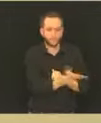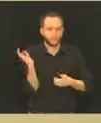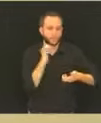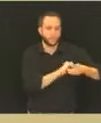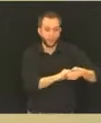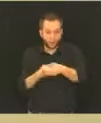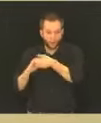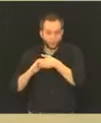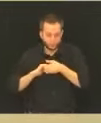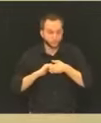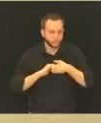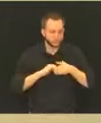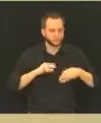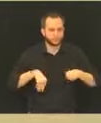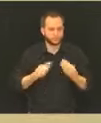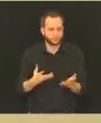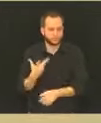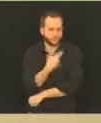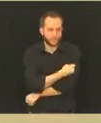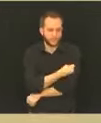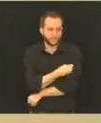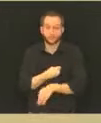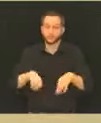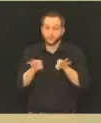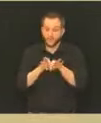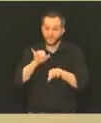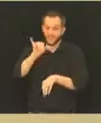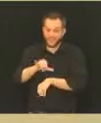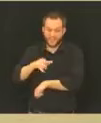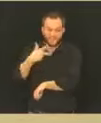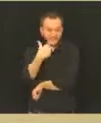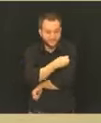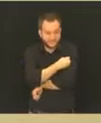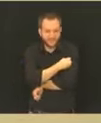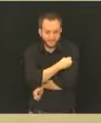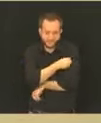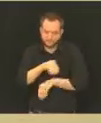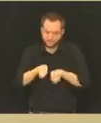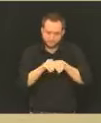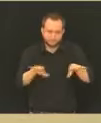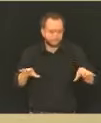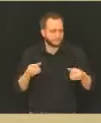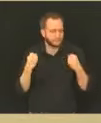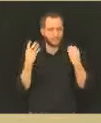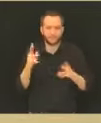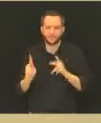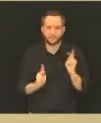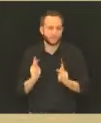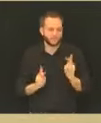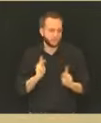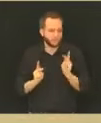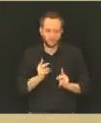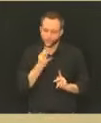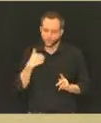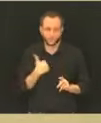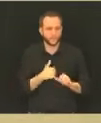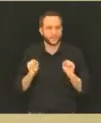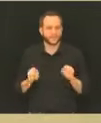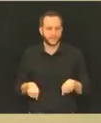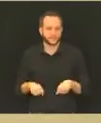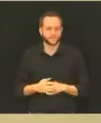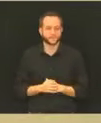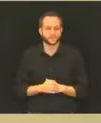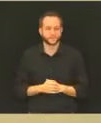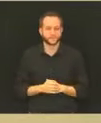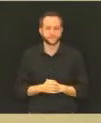is to get the vaccine into the arms of as many people as possible, as soon as we can. Very